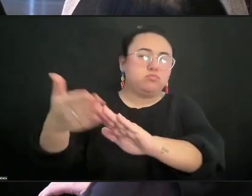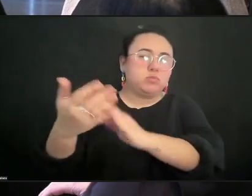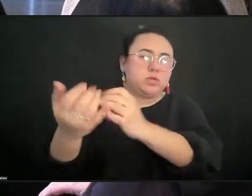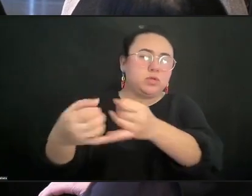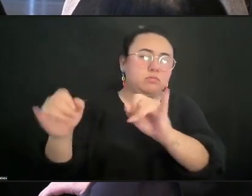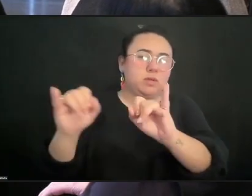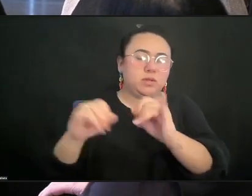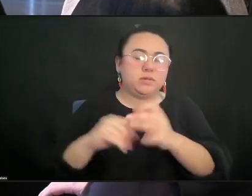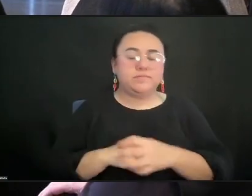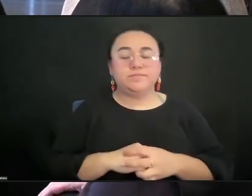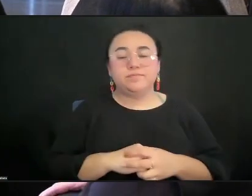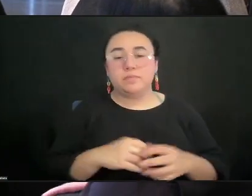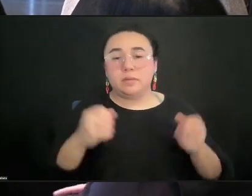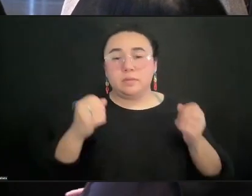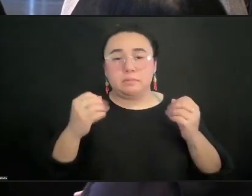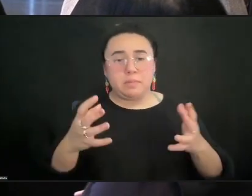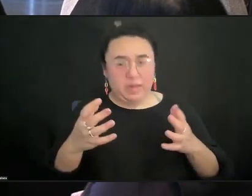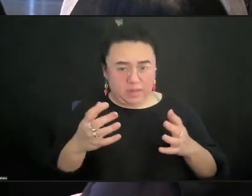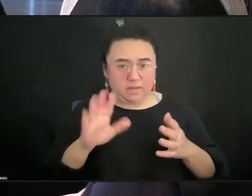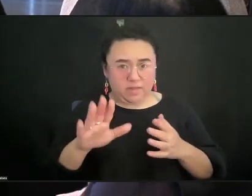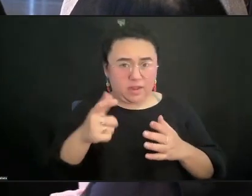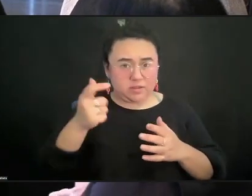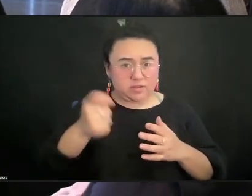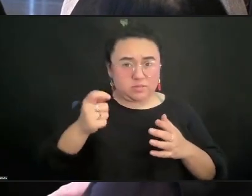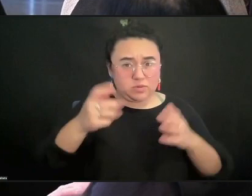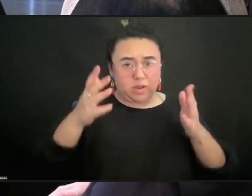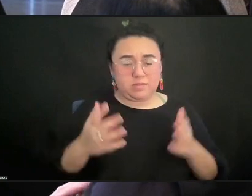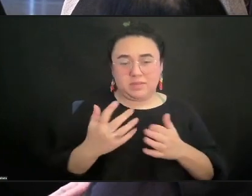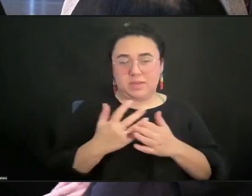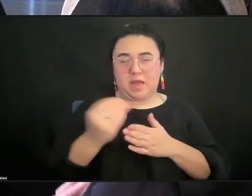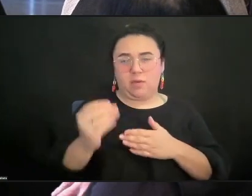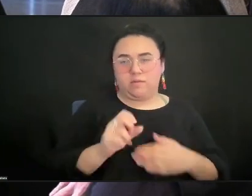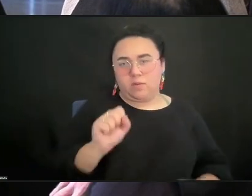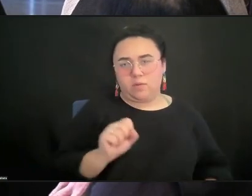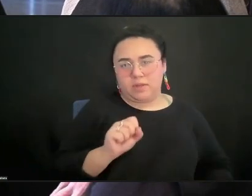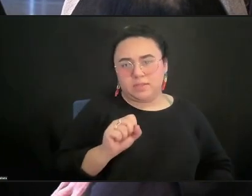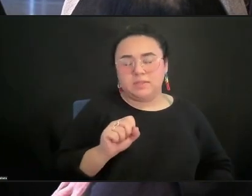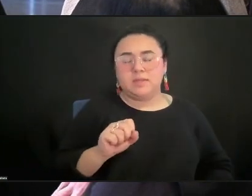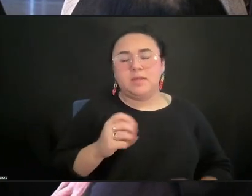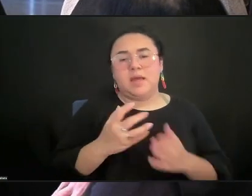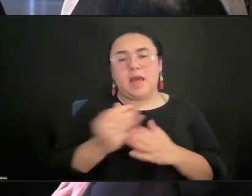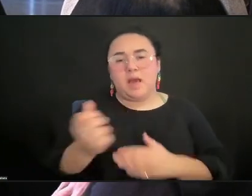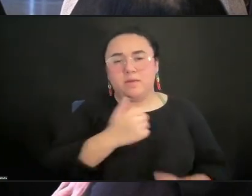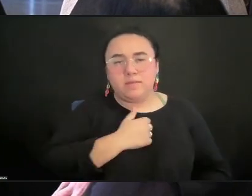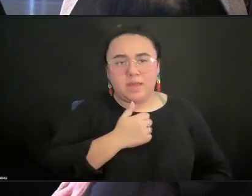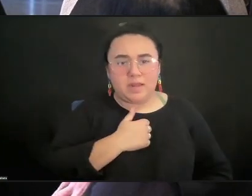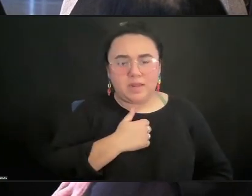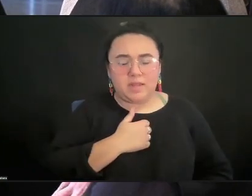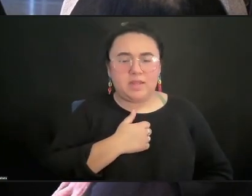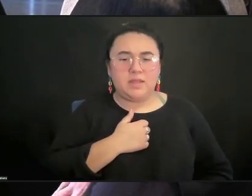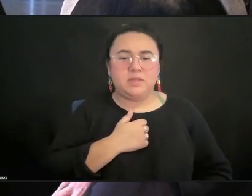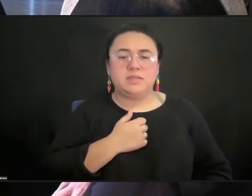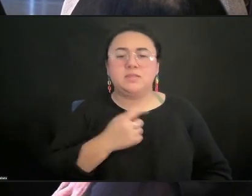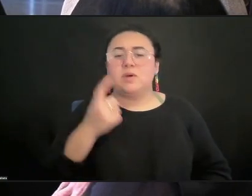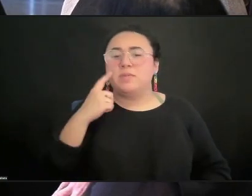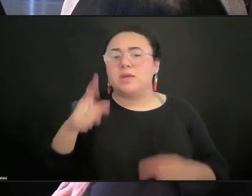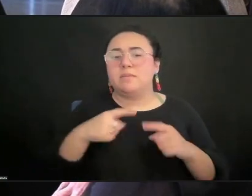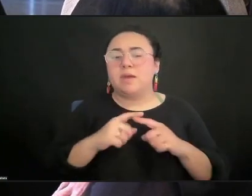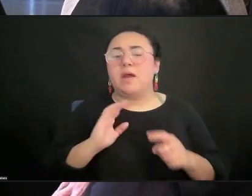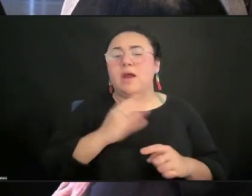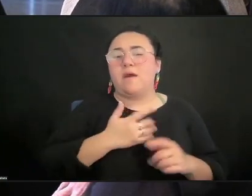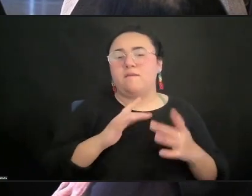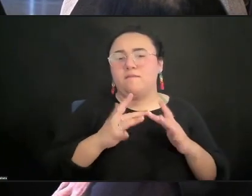So I'm thinking about that and thinking about our virtual artists that are creating in these spaces. And so,